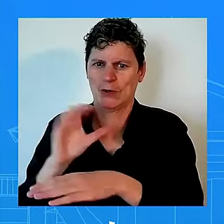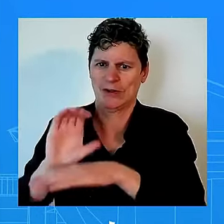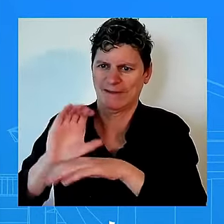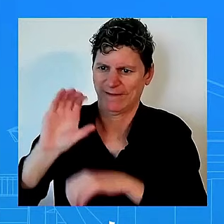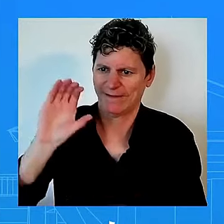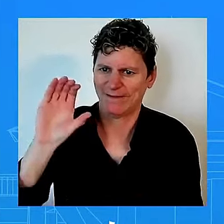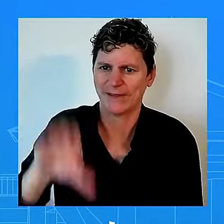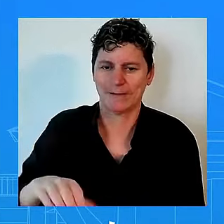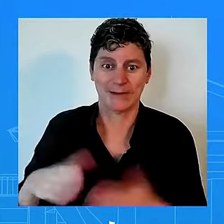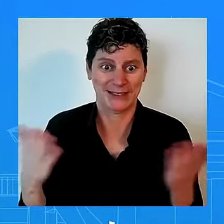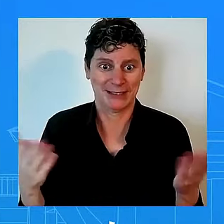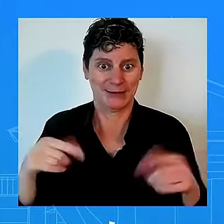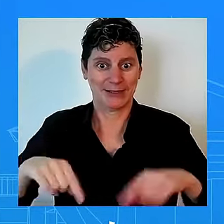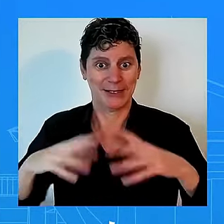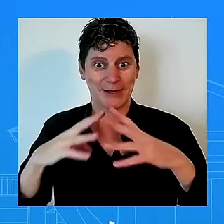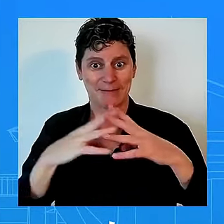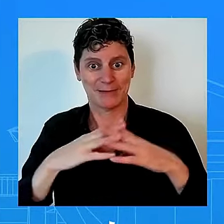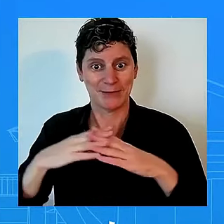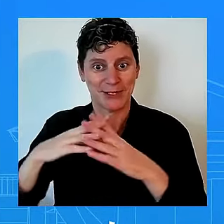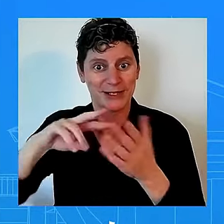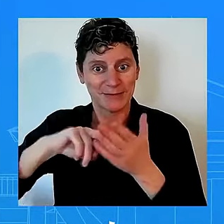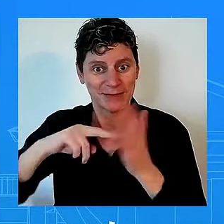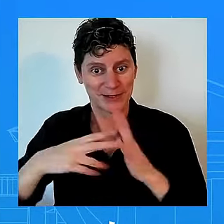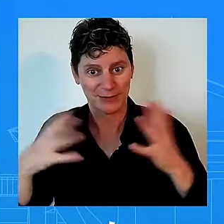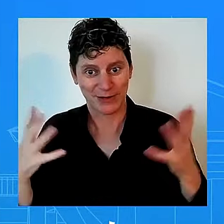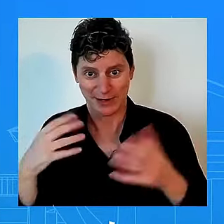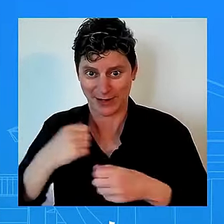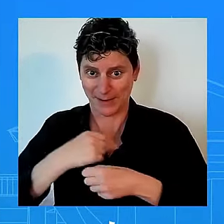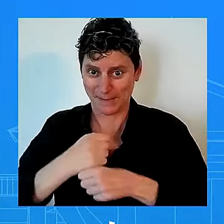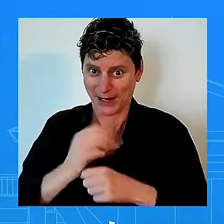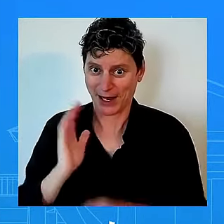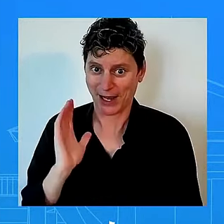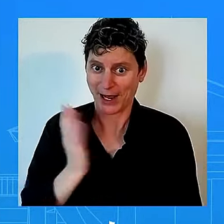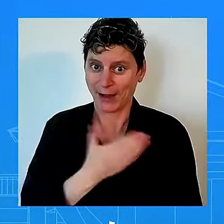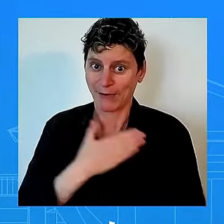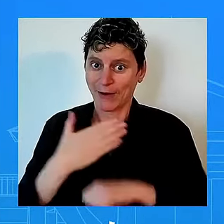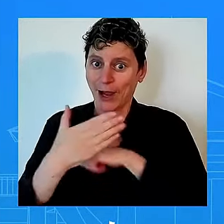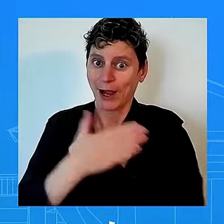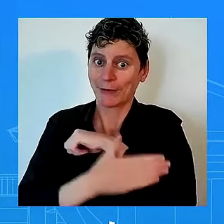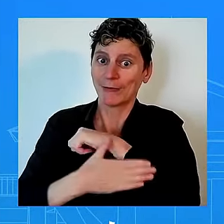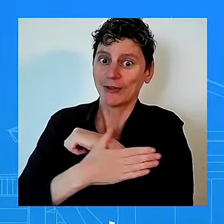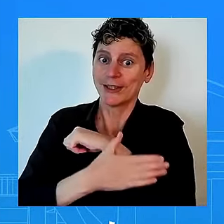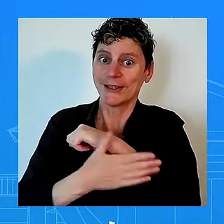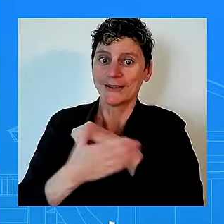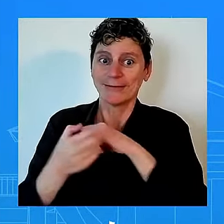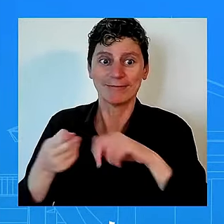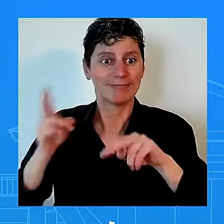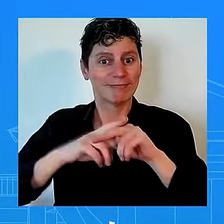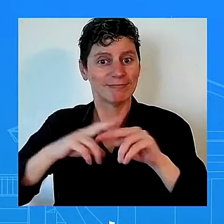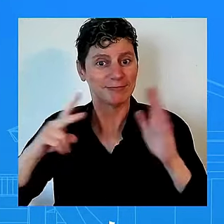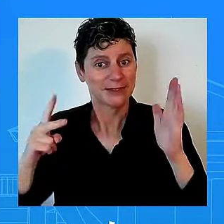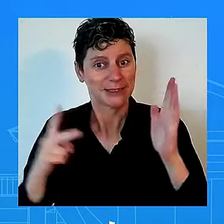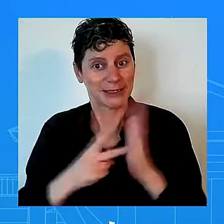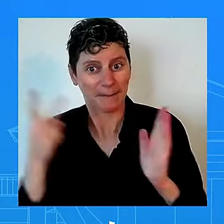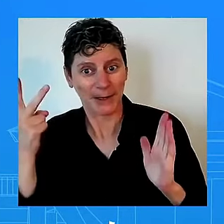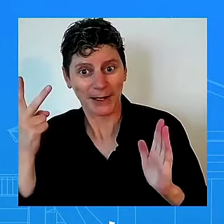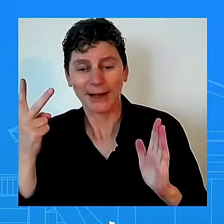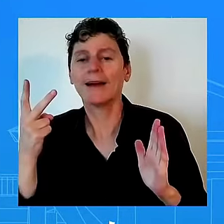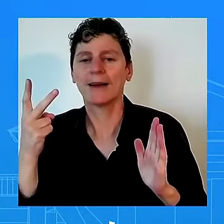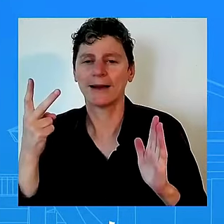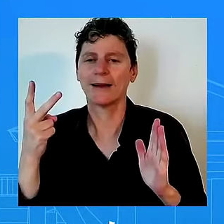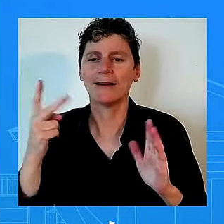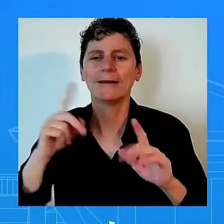the annual trade deficit with china is the lowest lowest in a decade and that is because of the president's economic agenda